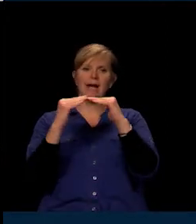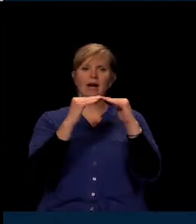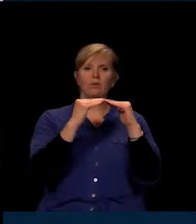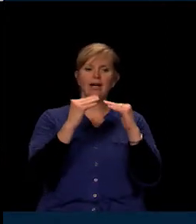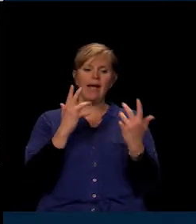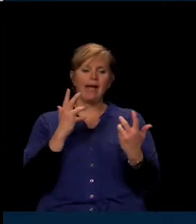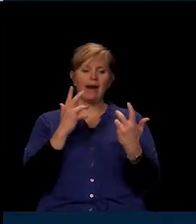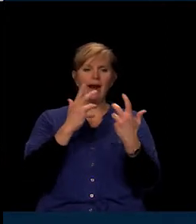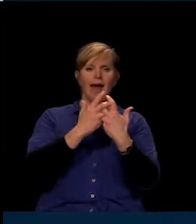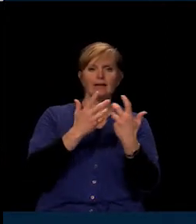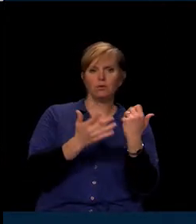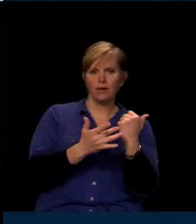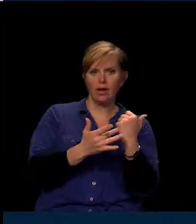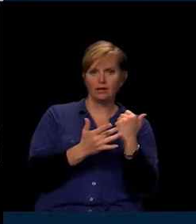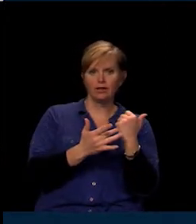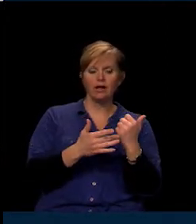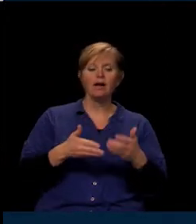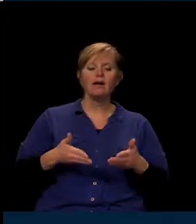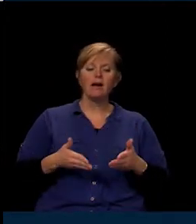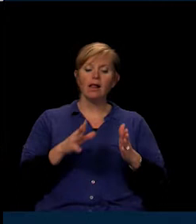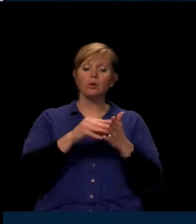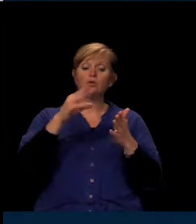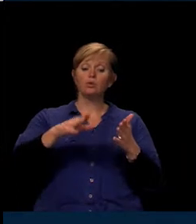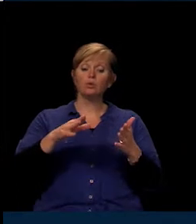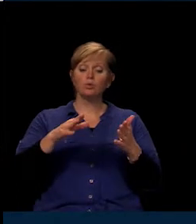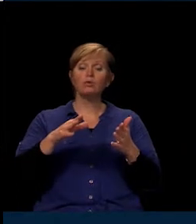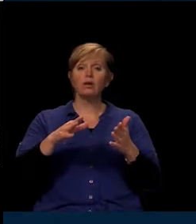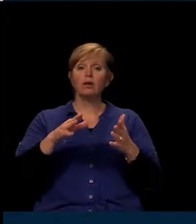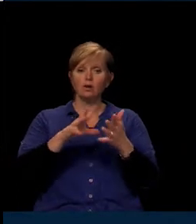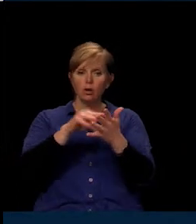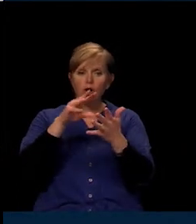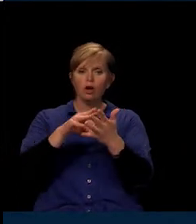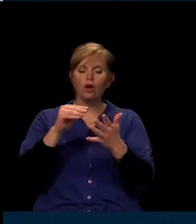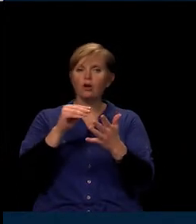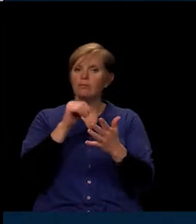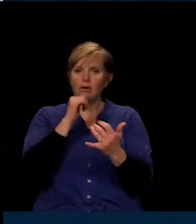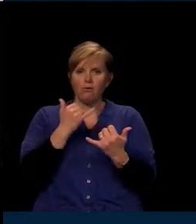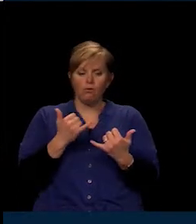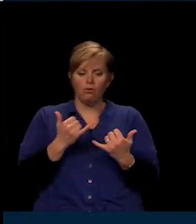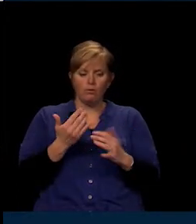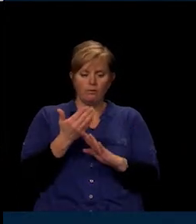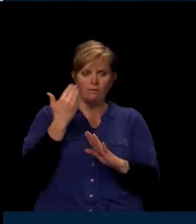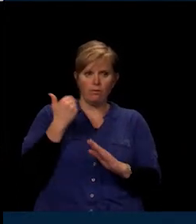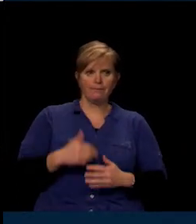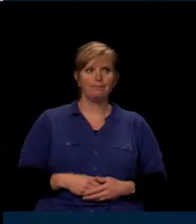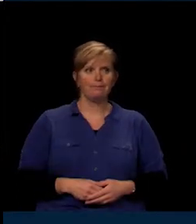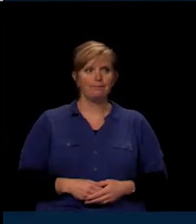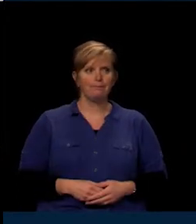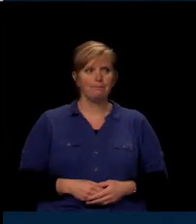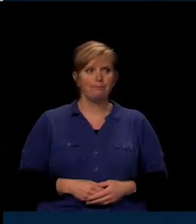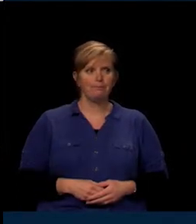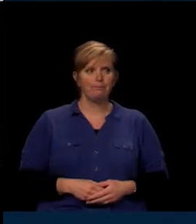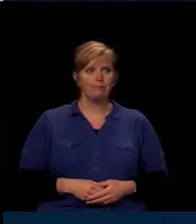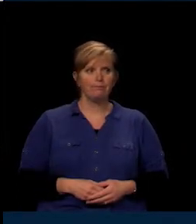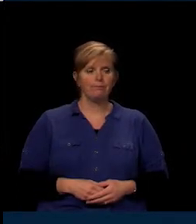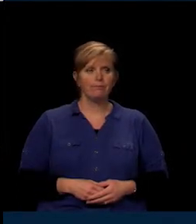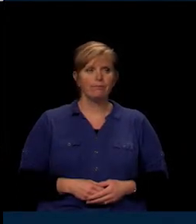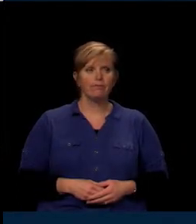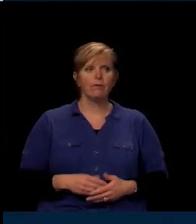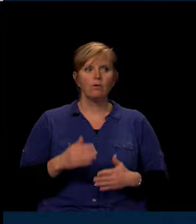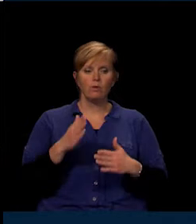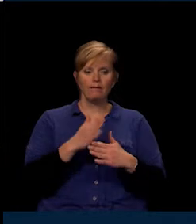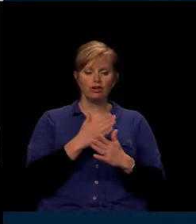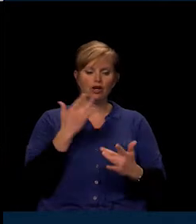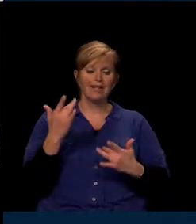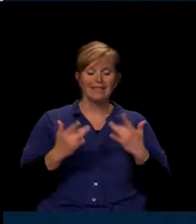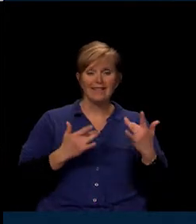and allows for student learning in ways not currently possible. We have seen a shared excitement and agreement by all of